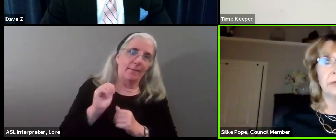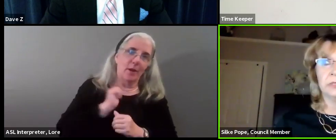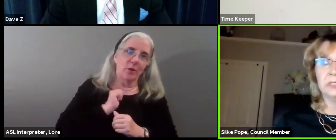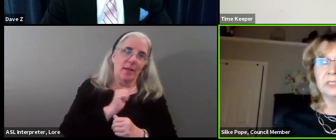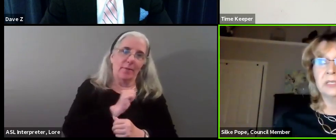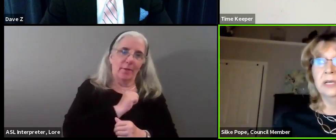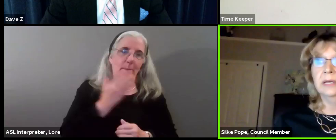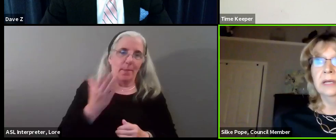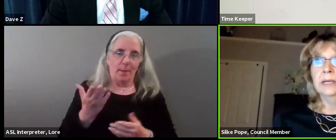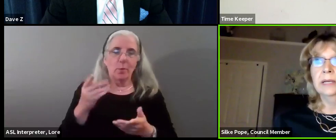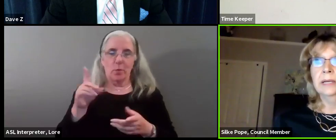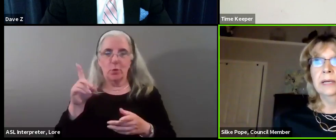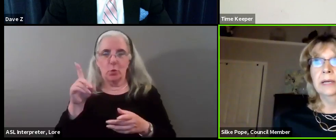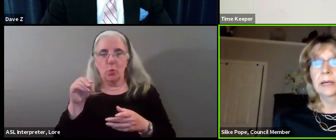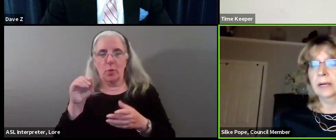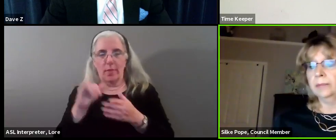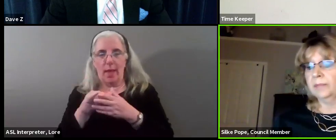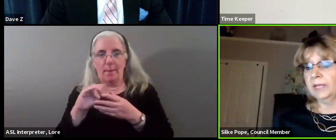doing this backwards.